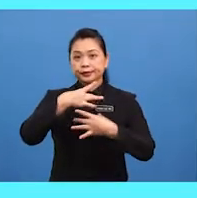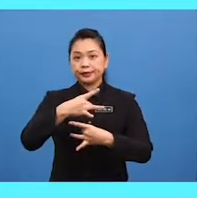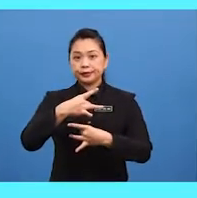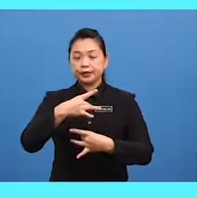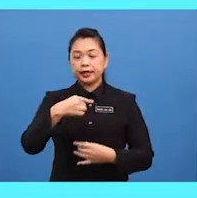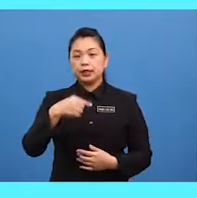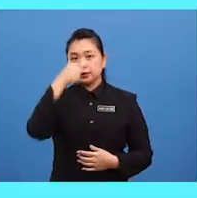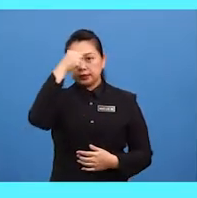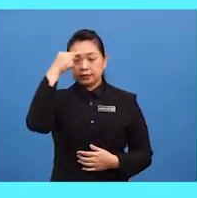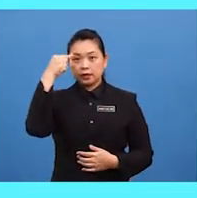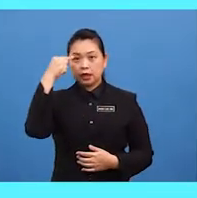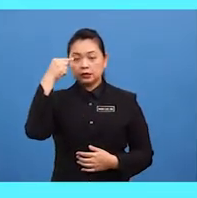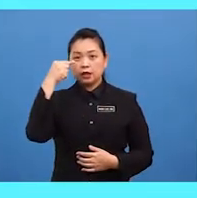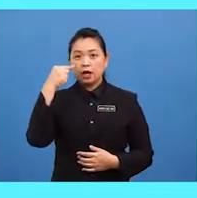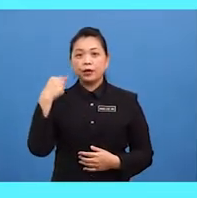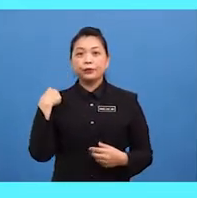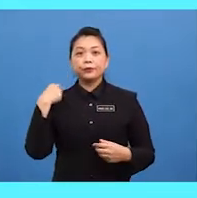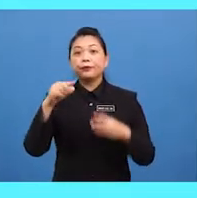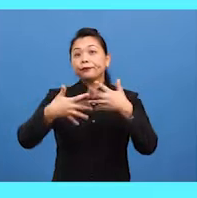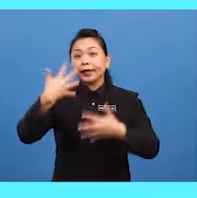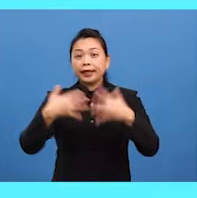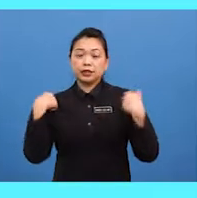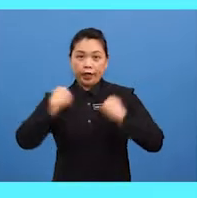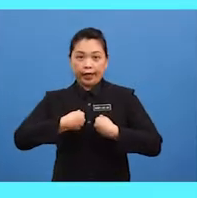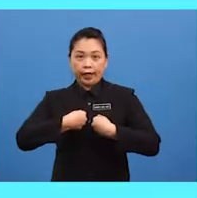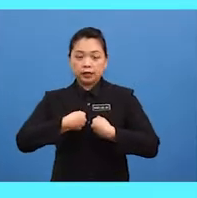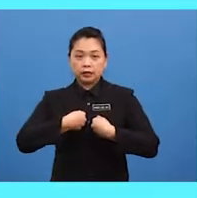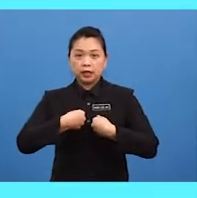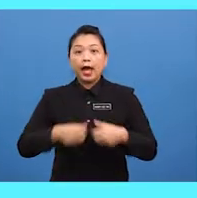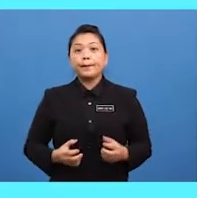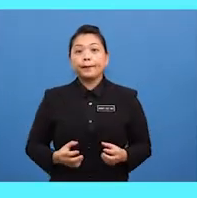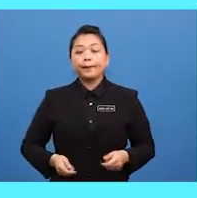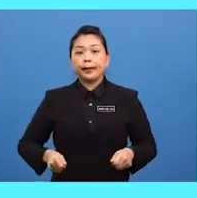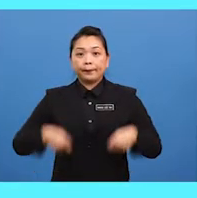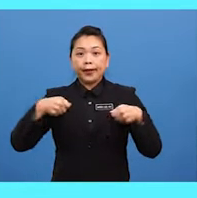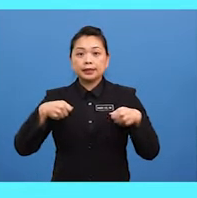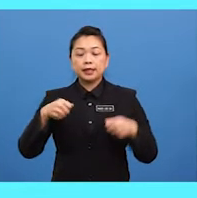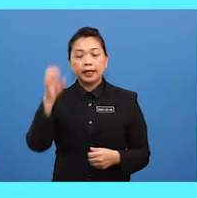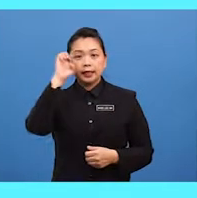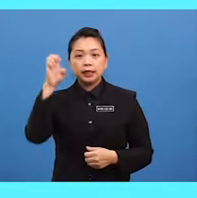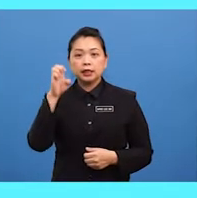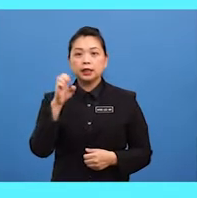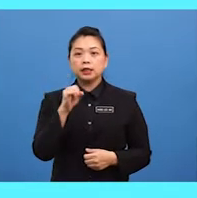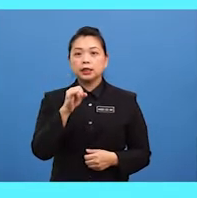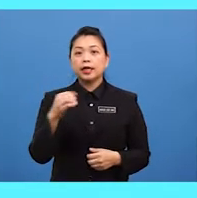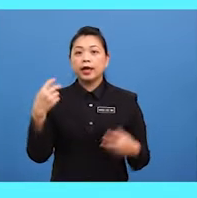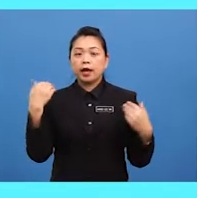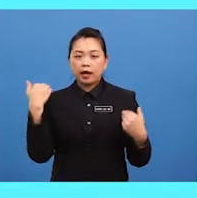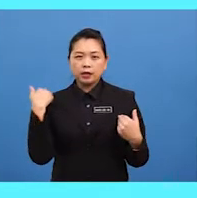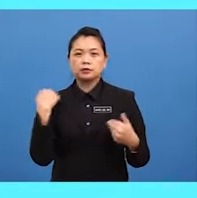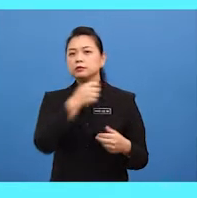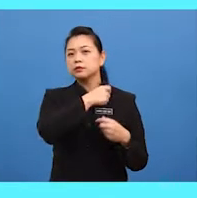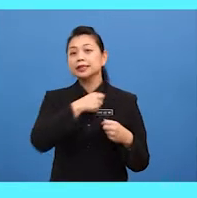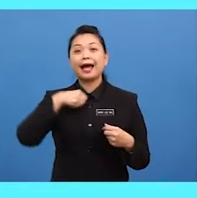dark grey jacket and a pair of green pants he has a scarf around his